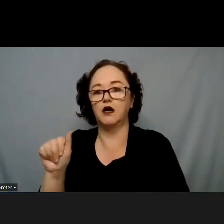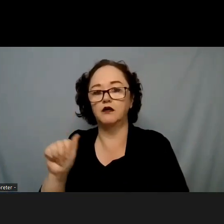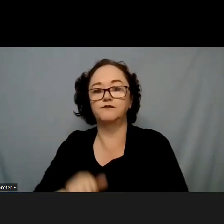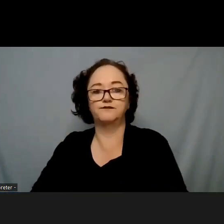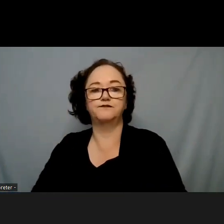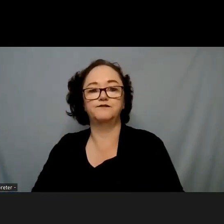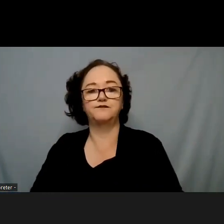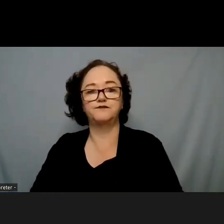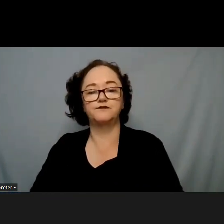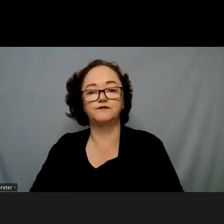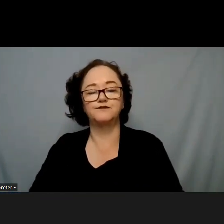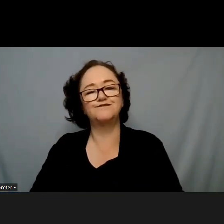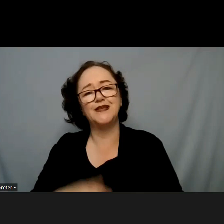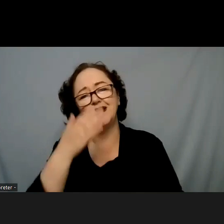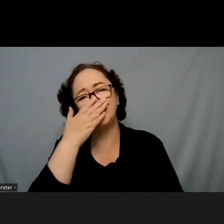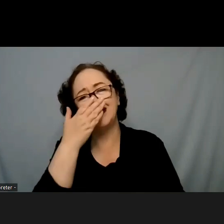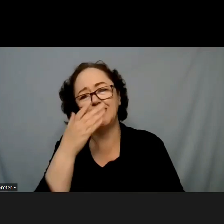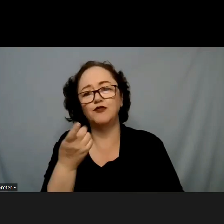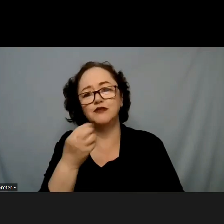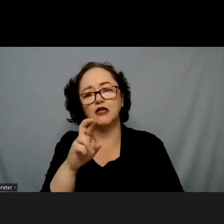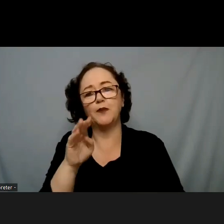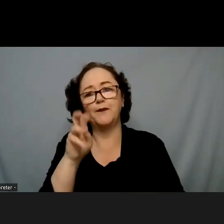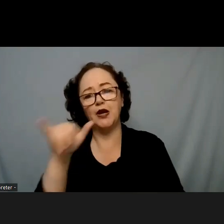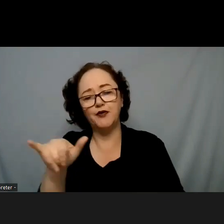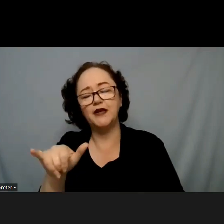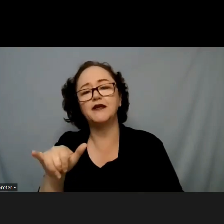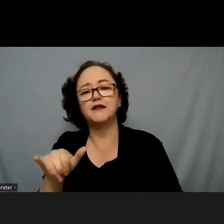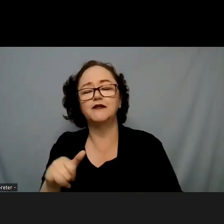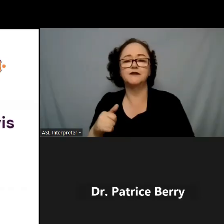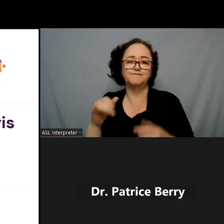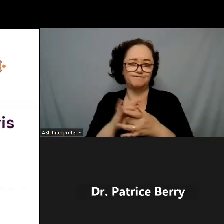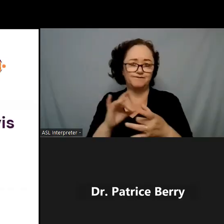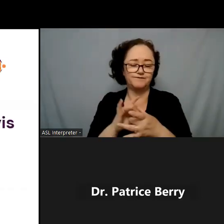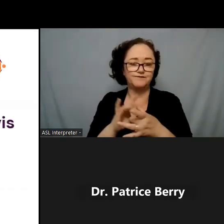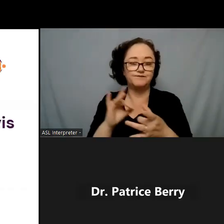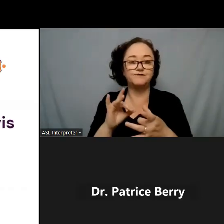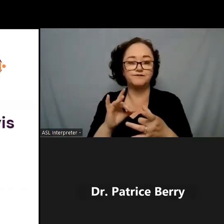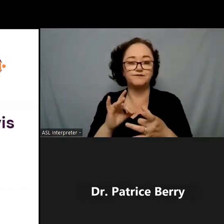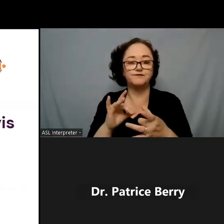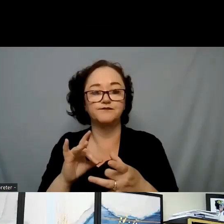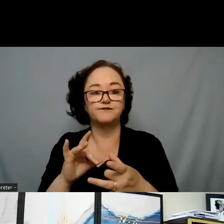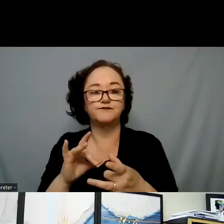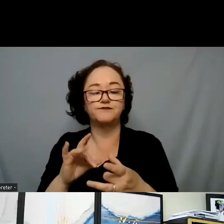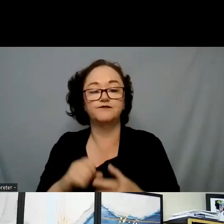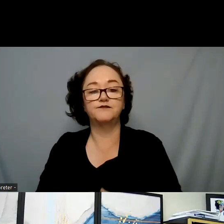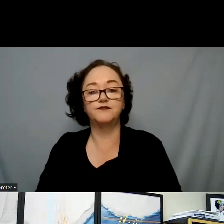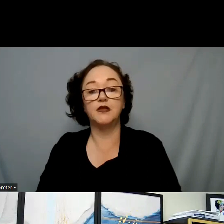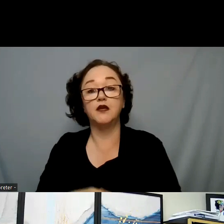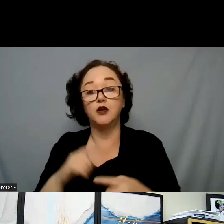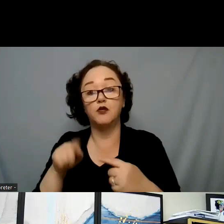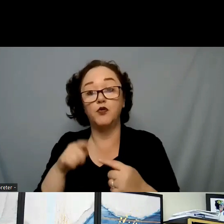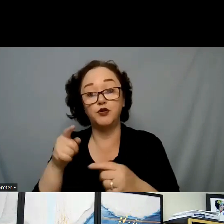Thank you Dr. Berry for sharing with us we do we will make sure that when you receive